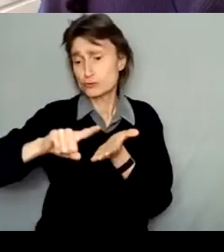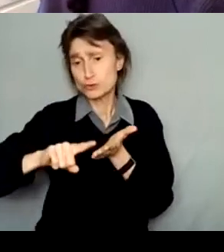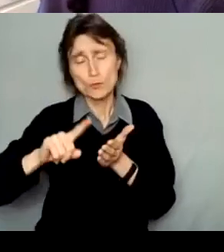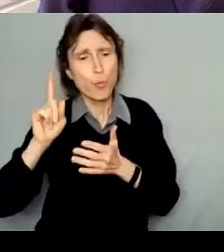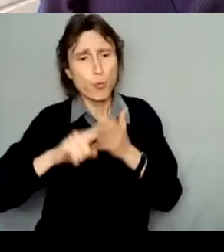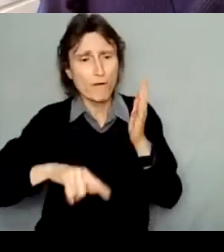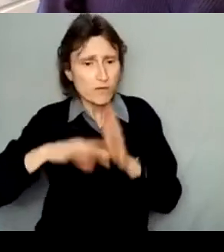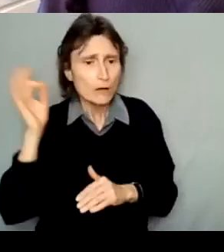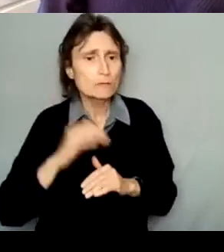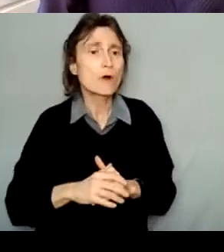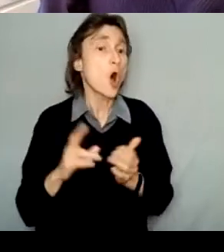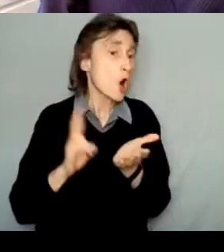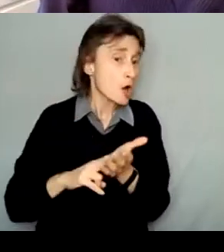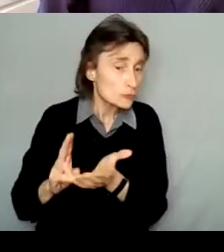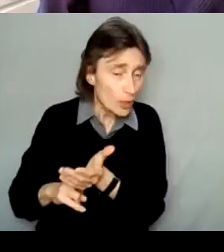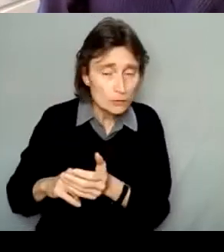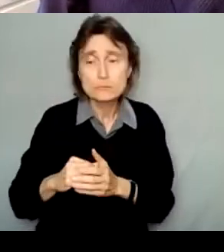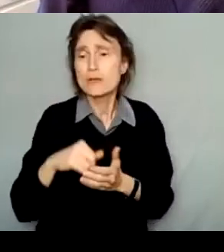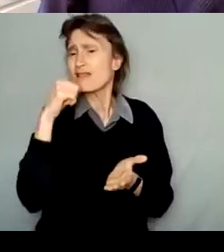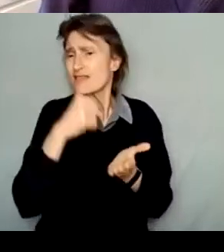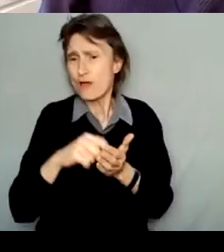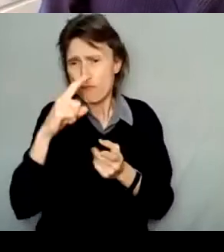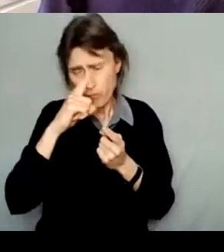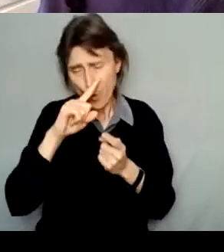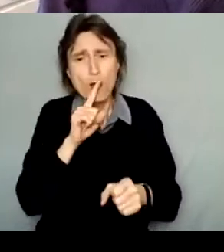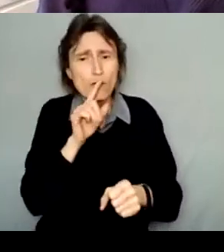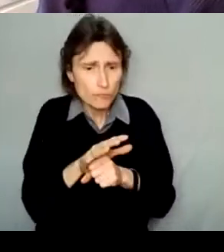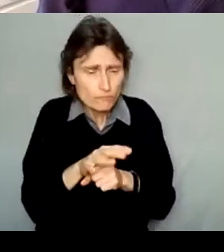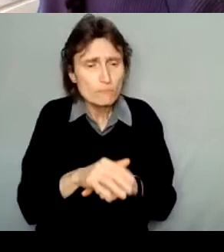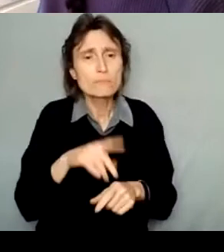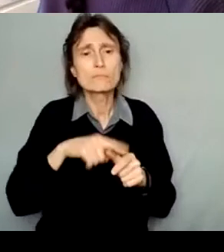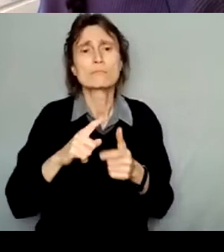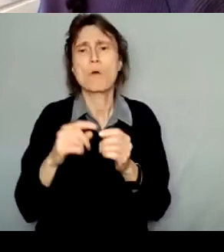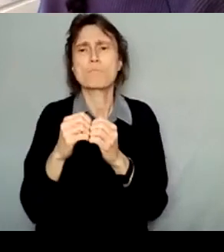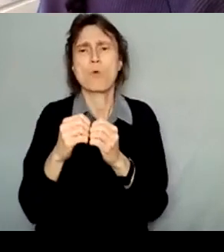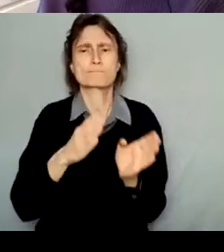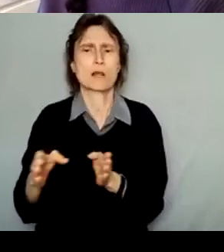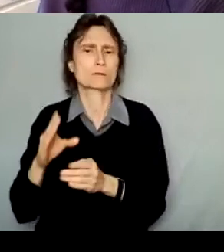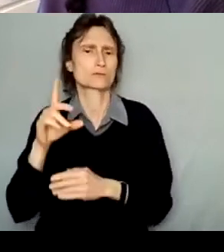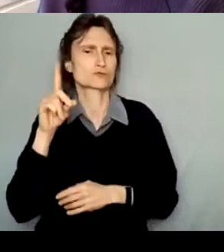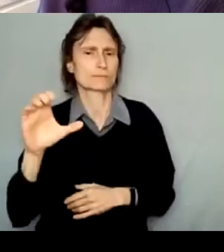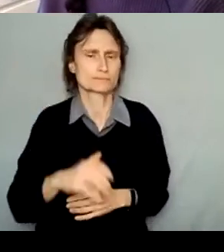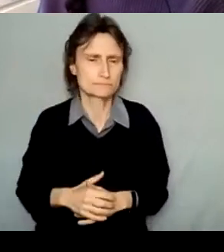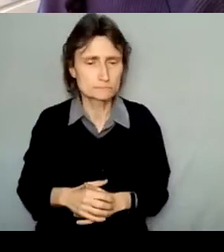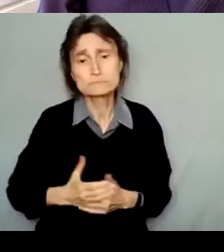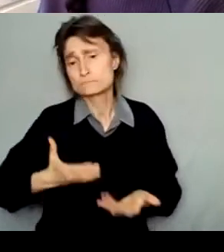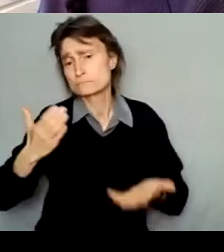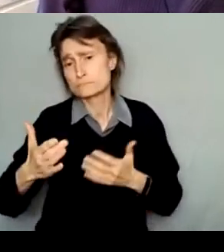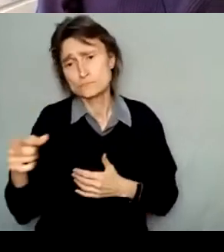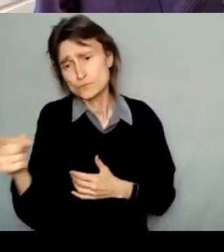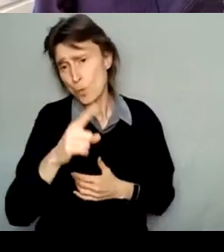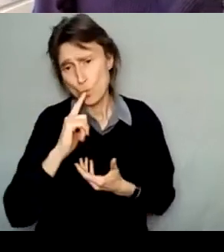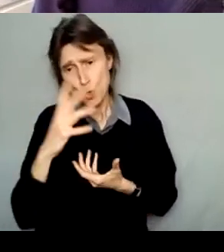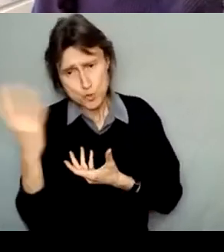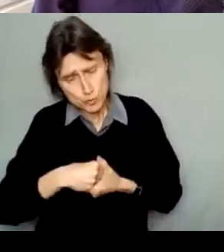contracts, letters of confirmation, or more detailed planning documents. Or you might include things that